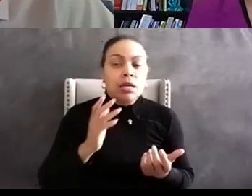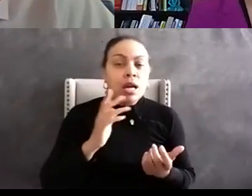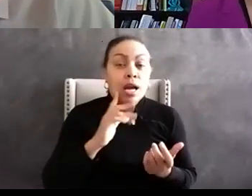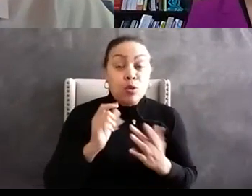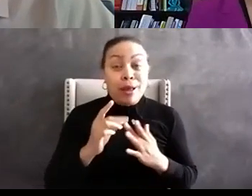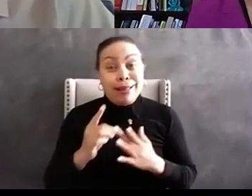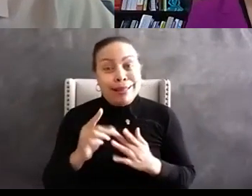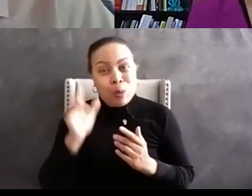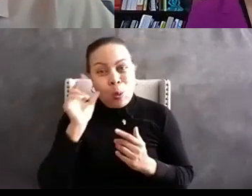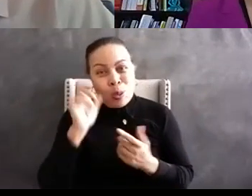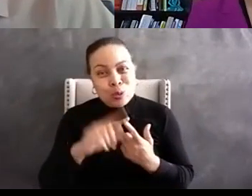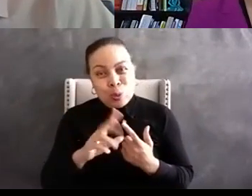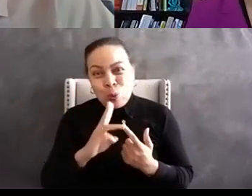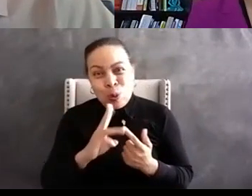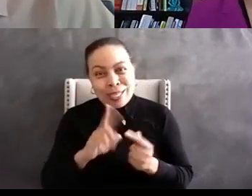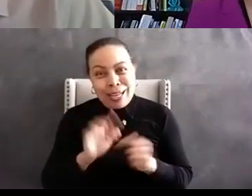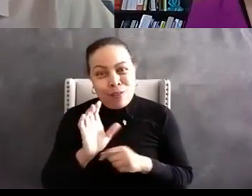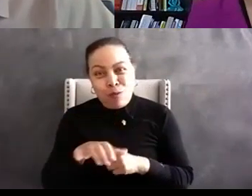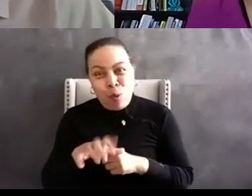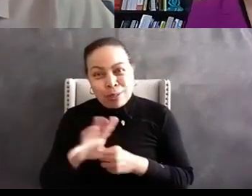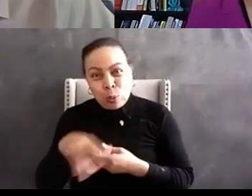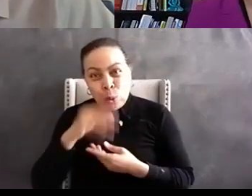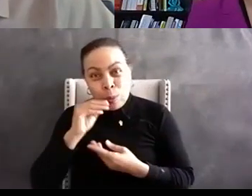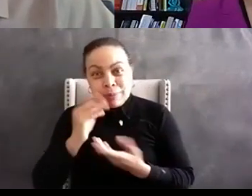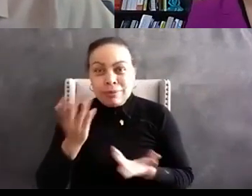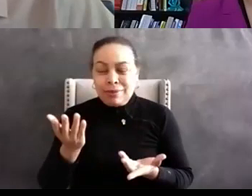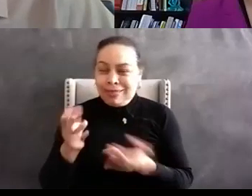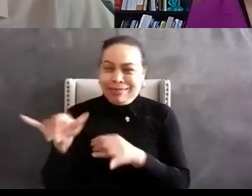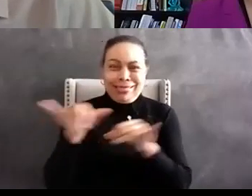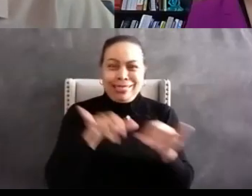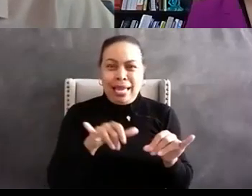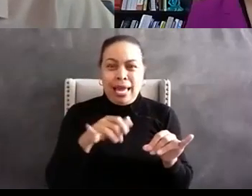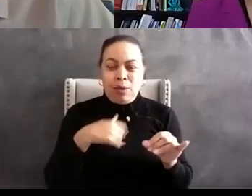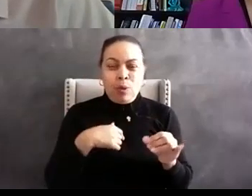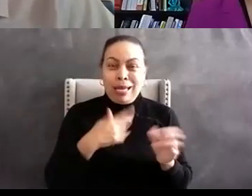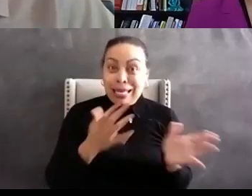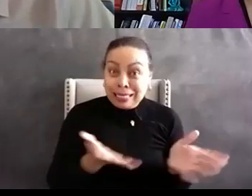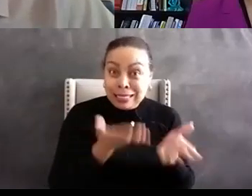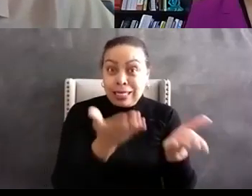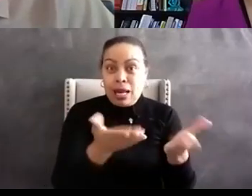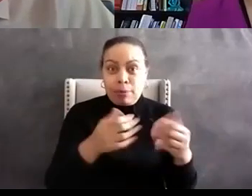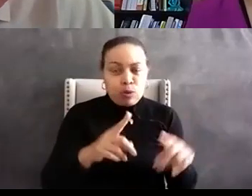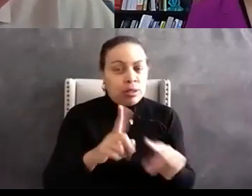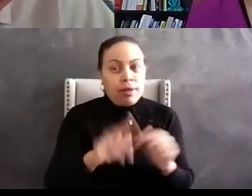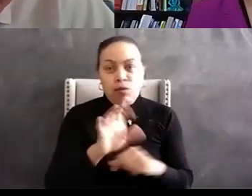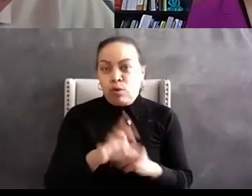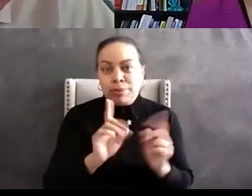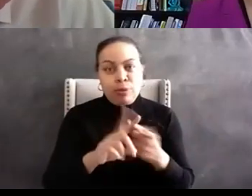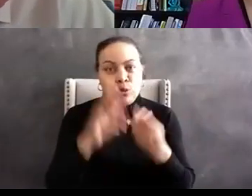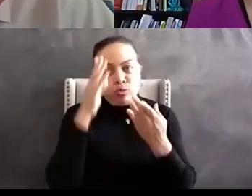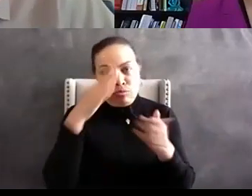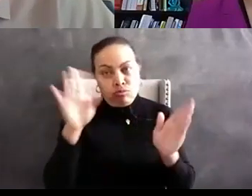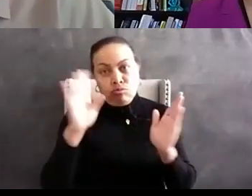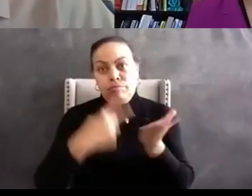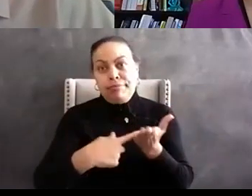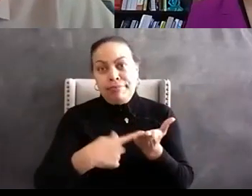make a drink and and if we truly are going to get past this and i i will have to agree with uh uh what doctor said that that this